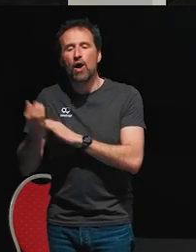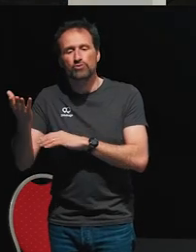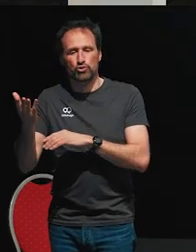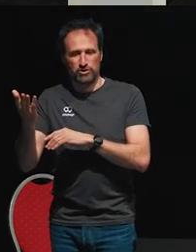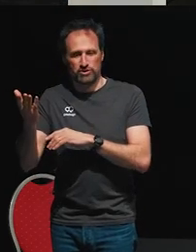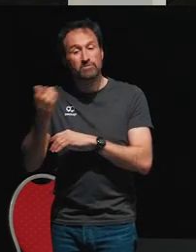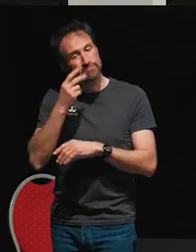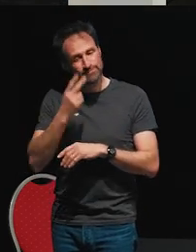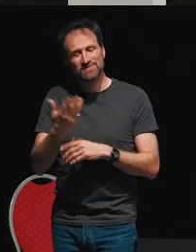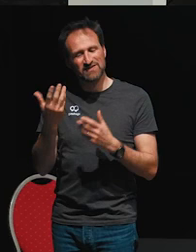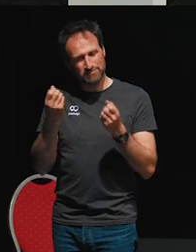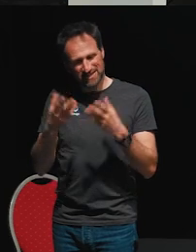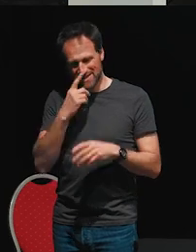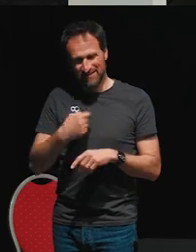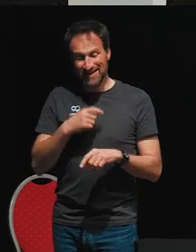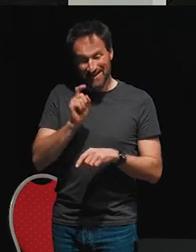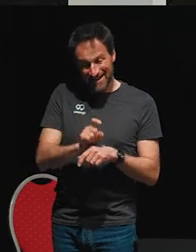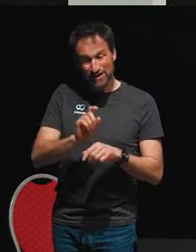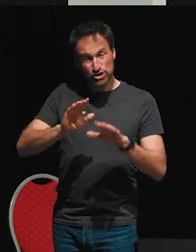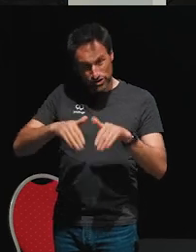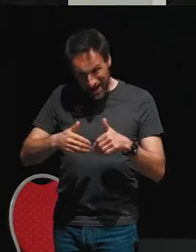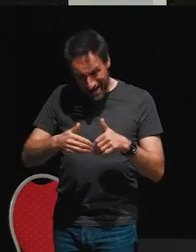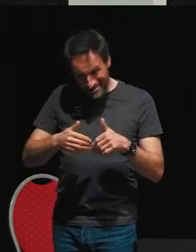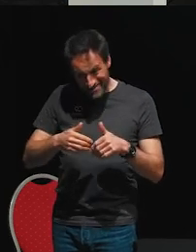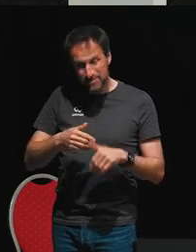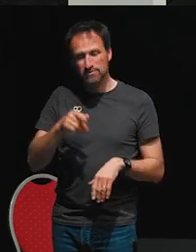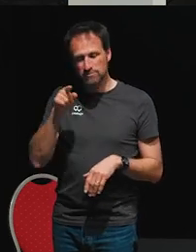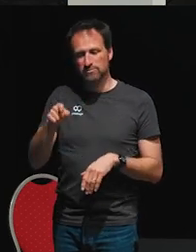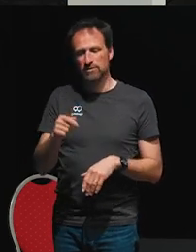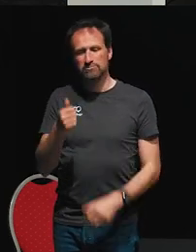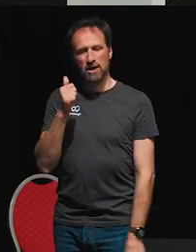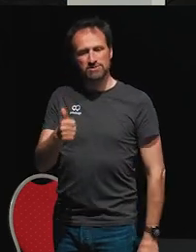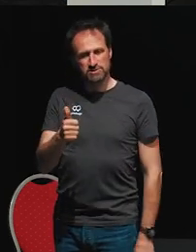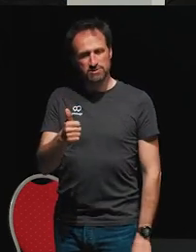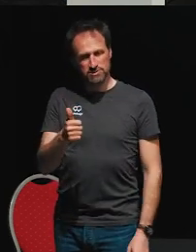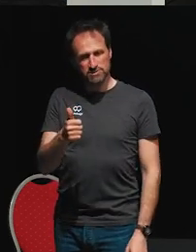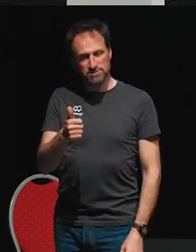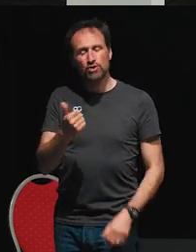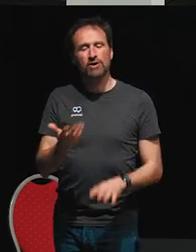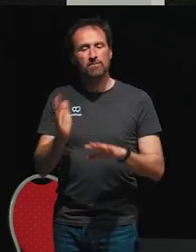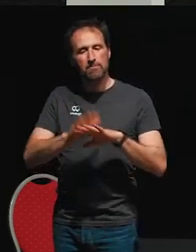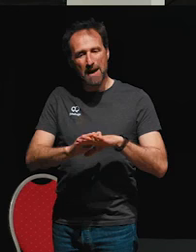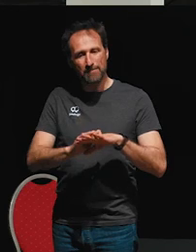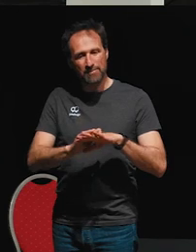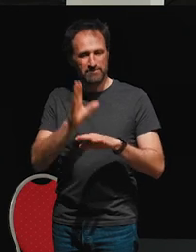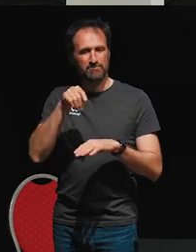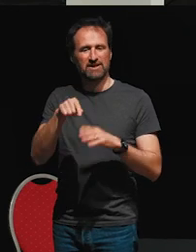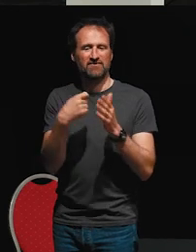see what happens when I click the start. You see now it's emitting this one. So it's being mapped to this value.